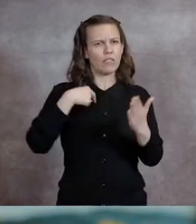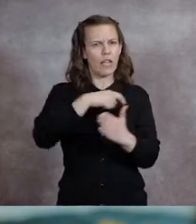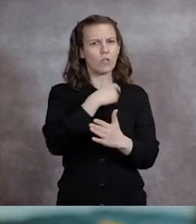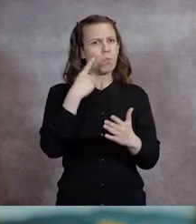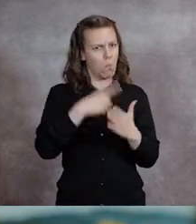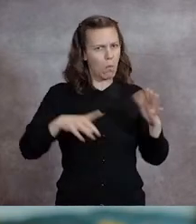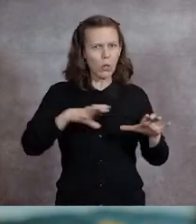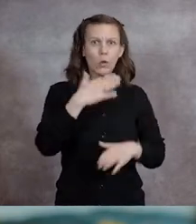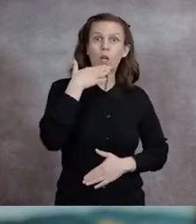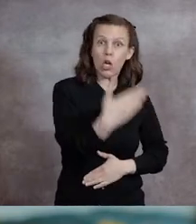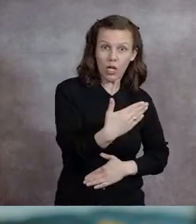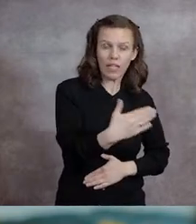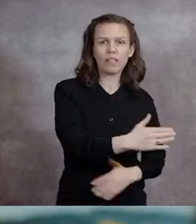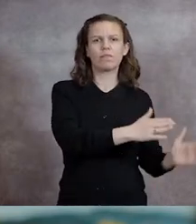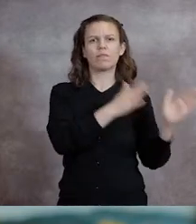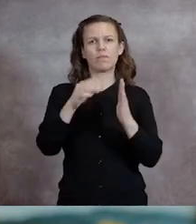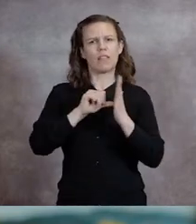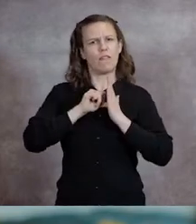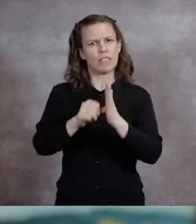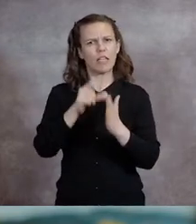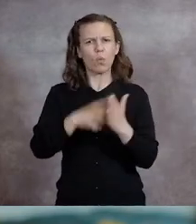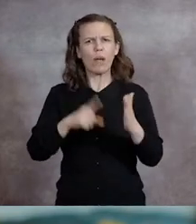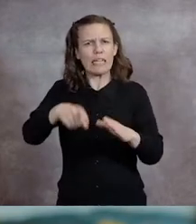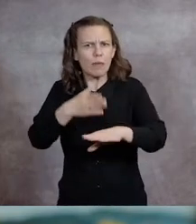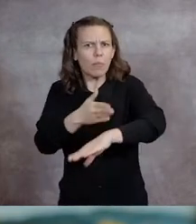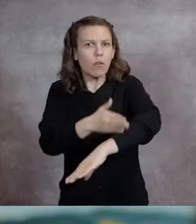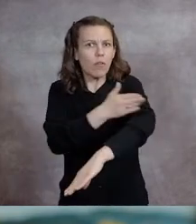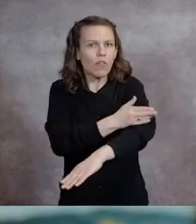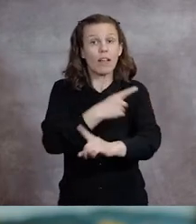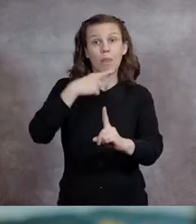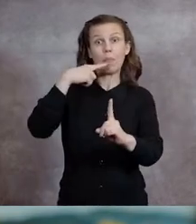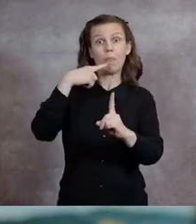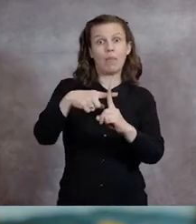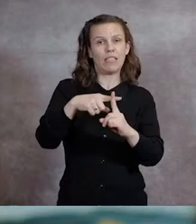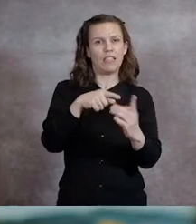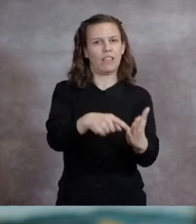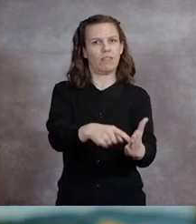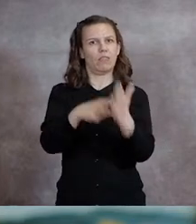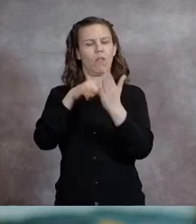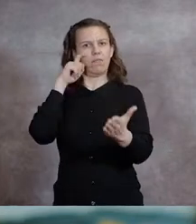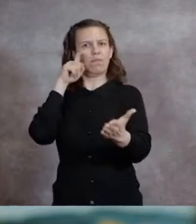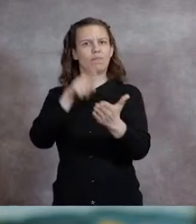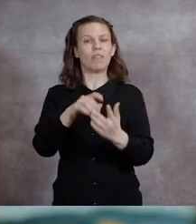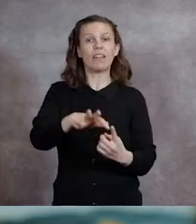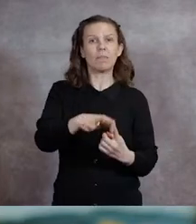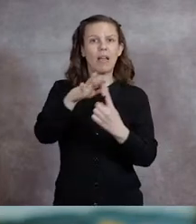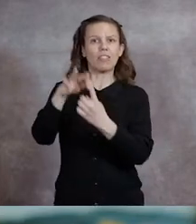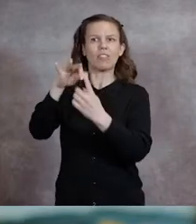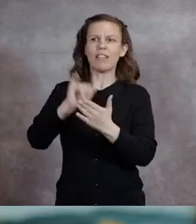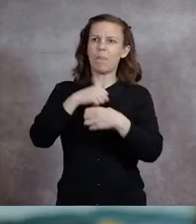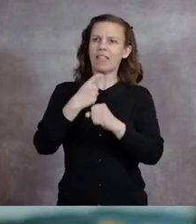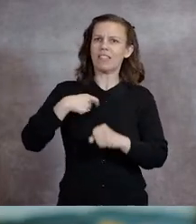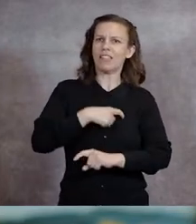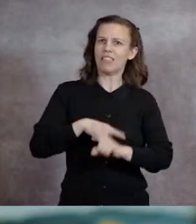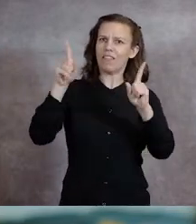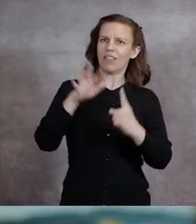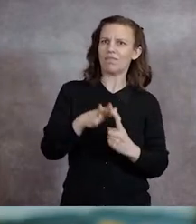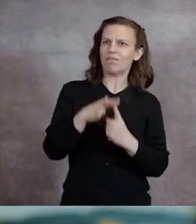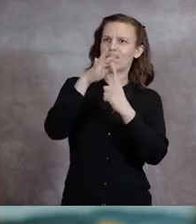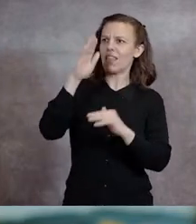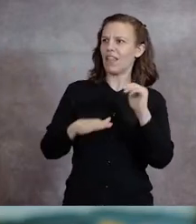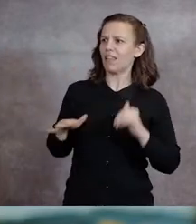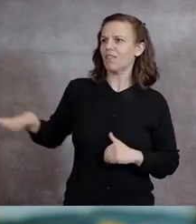foregrounds those things that we need to work on, and highlights those special things about UNM that set us apart from our peer